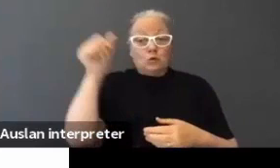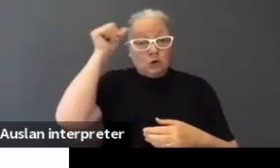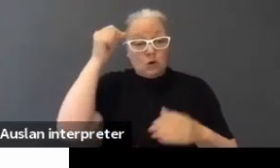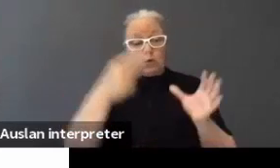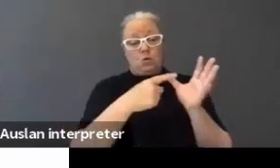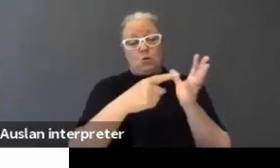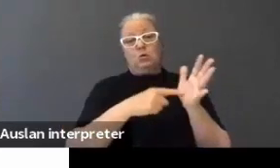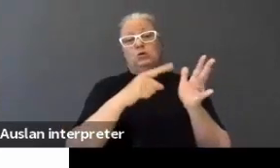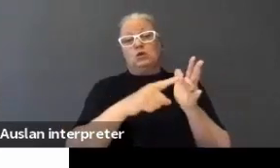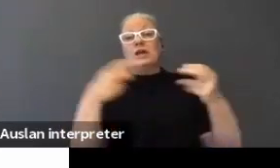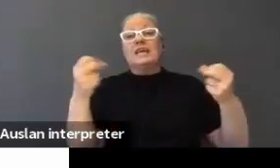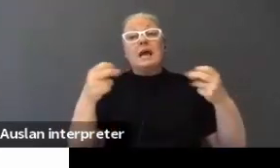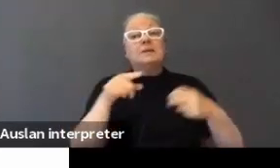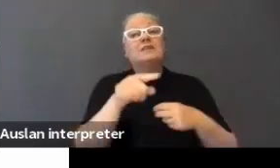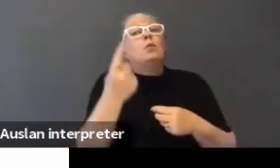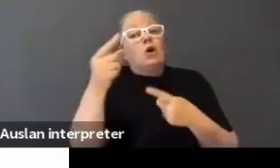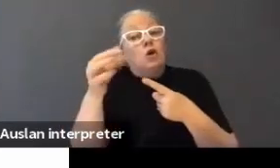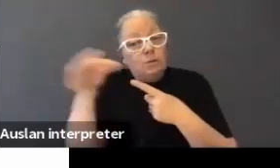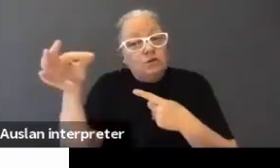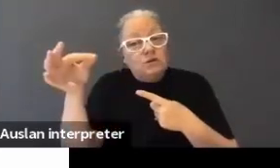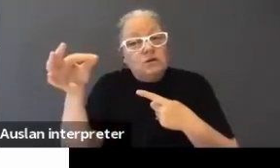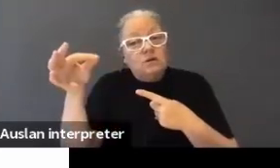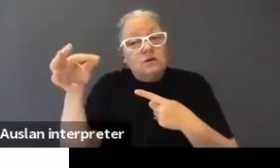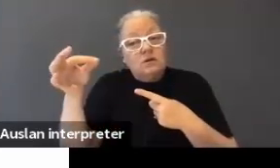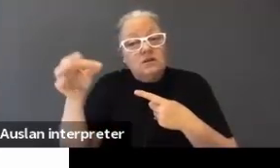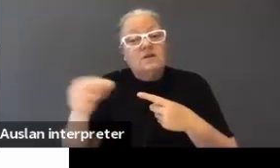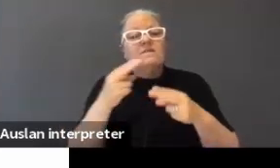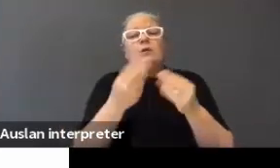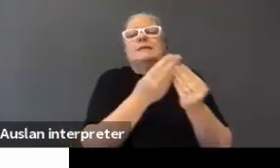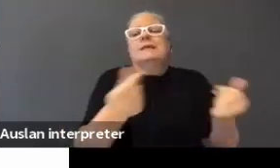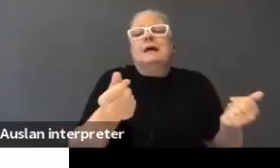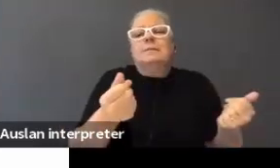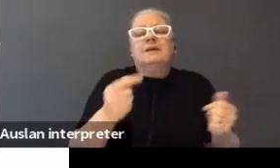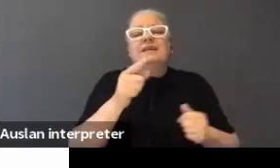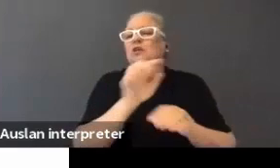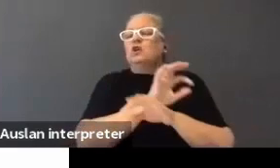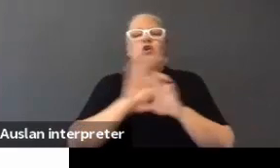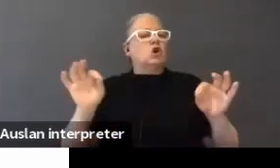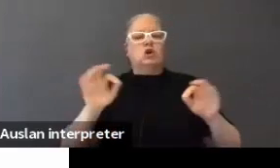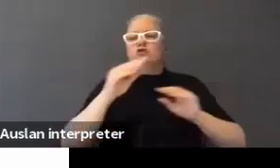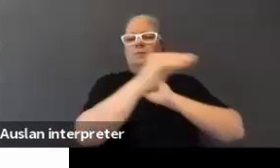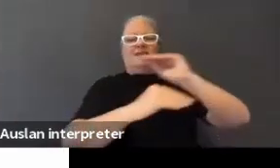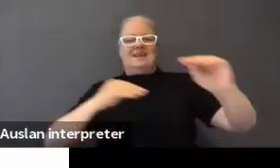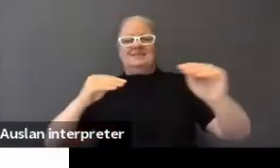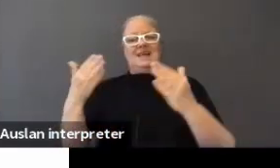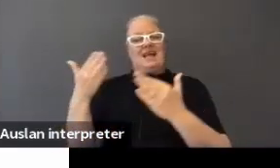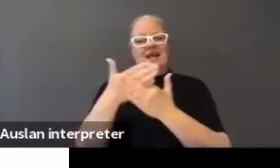option for something. It's not an option to replace access.